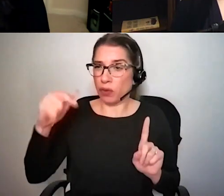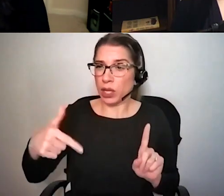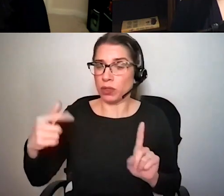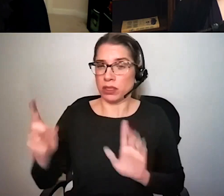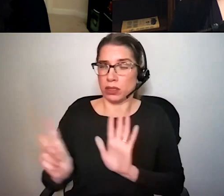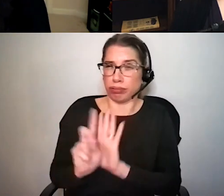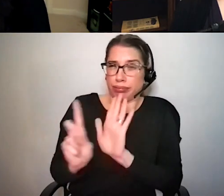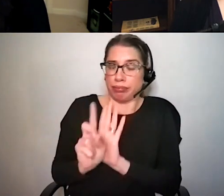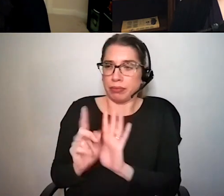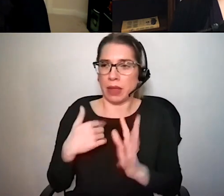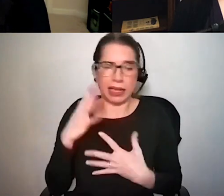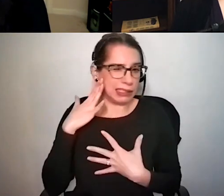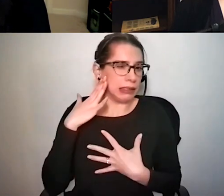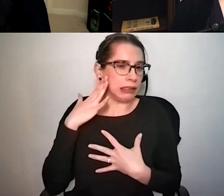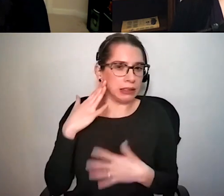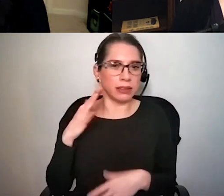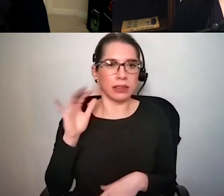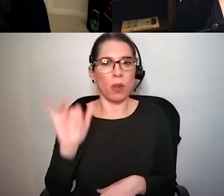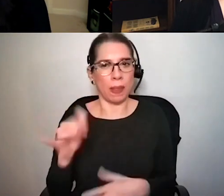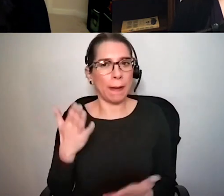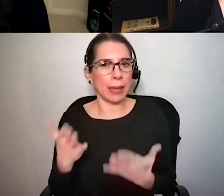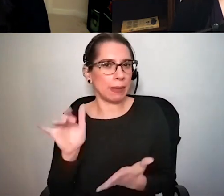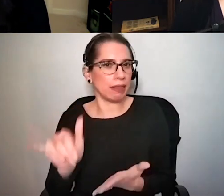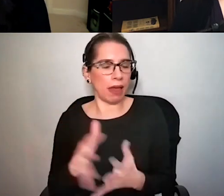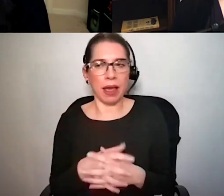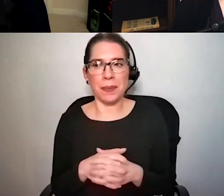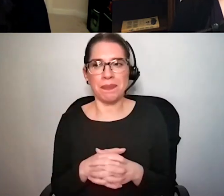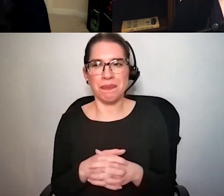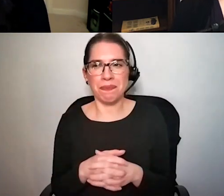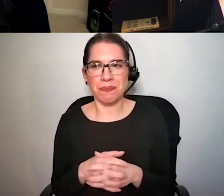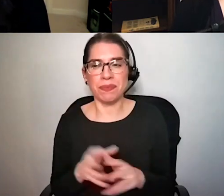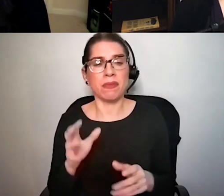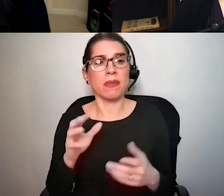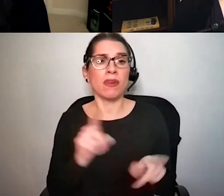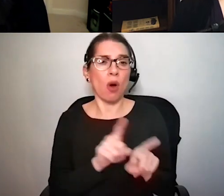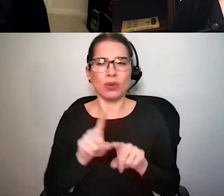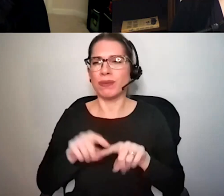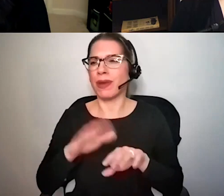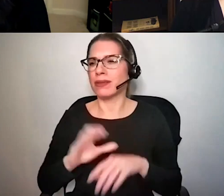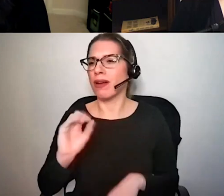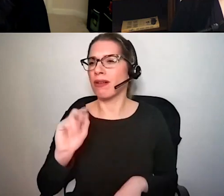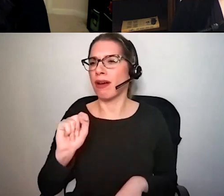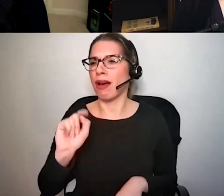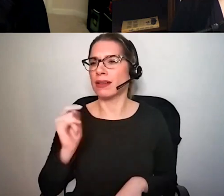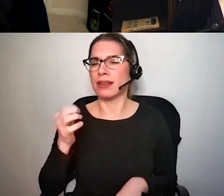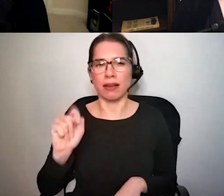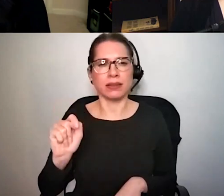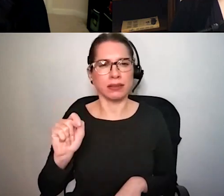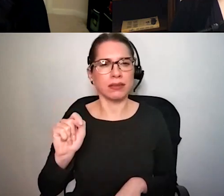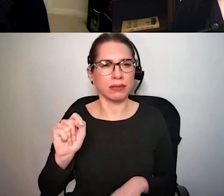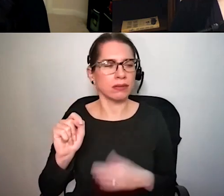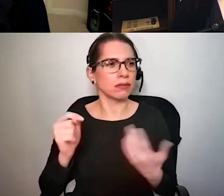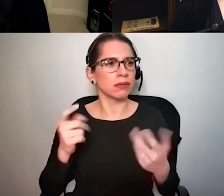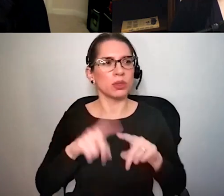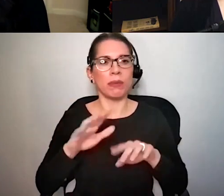could be that um and I think another part of it again is going to be context dependent so that experience of when you heard